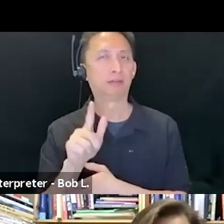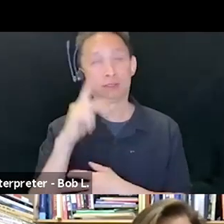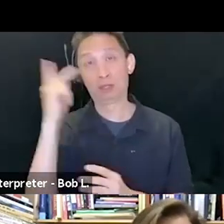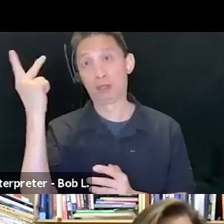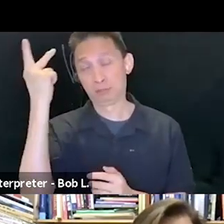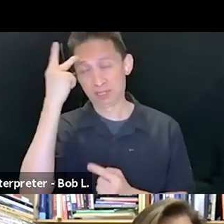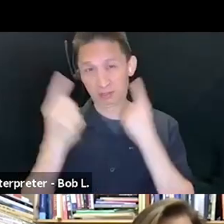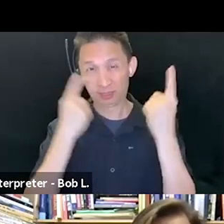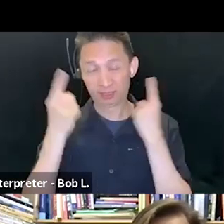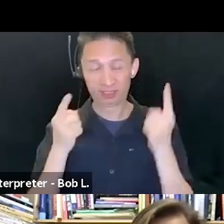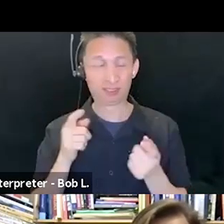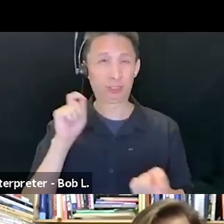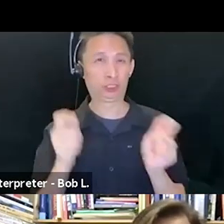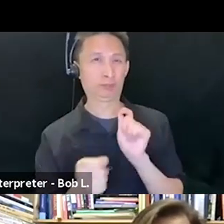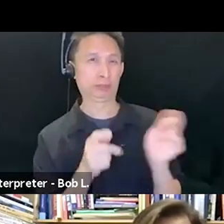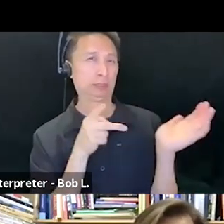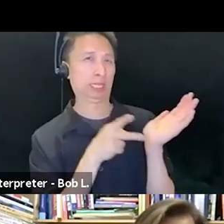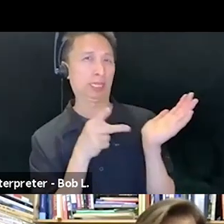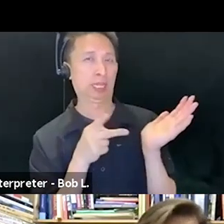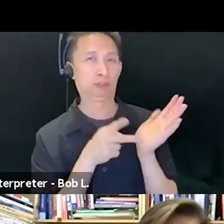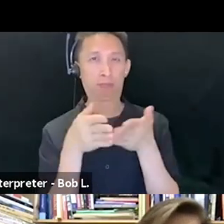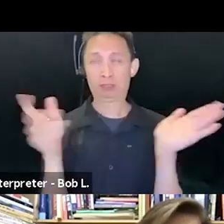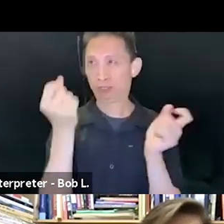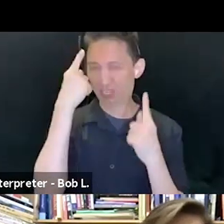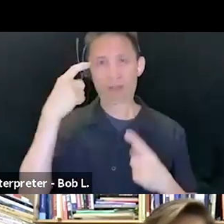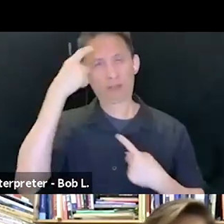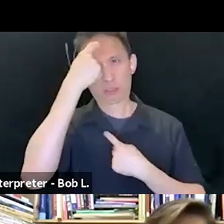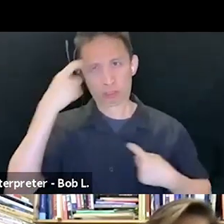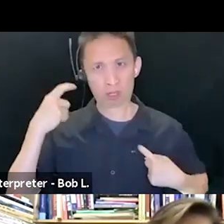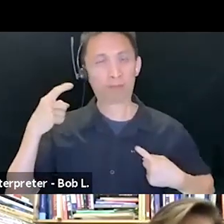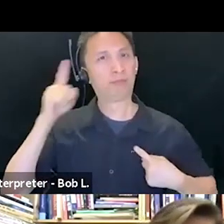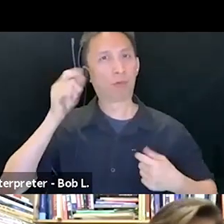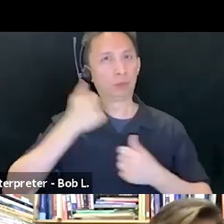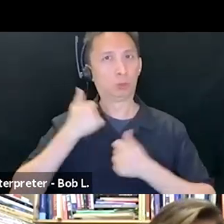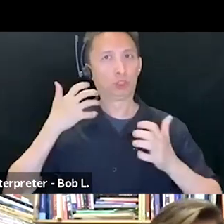psychiatric and public understandings of trauma, of the trauma of soldiers.